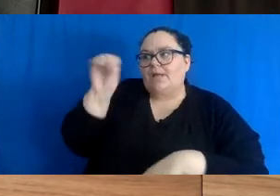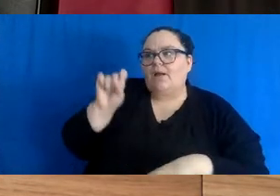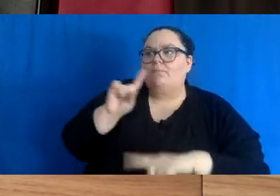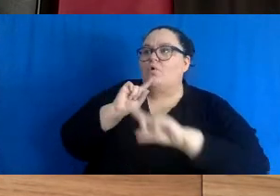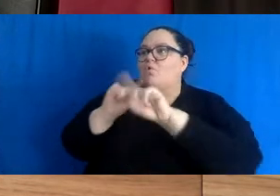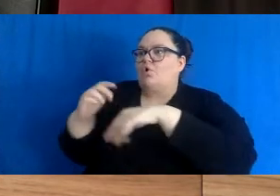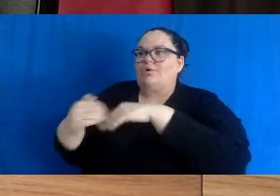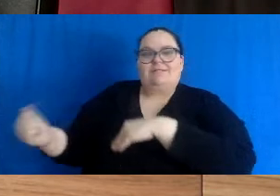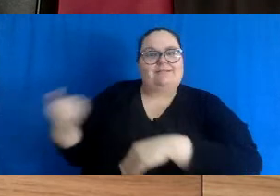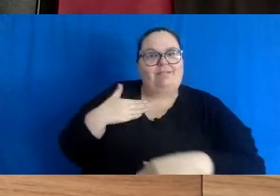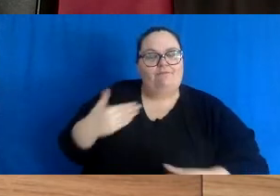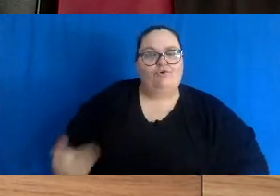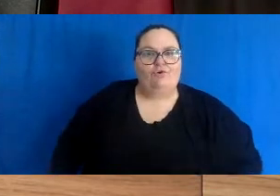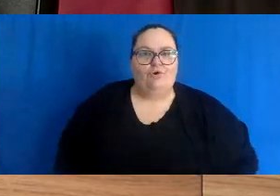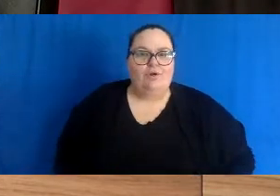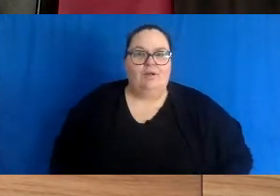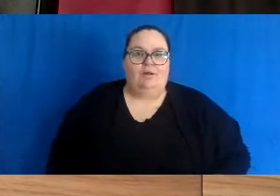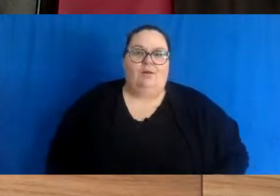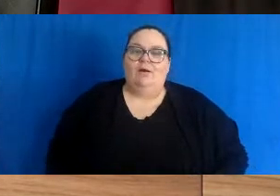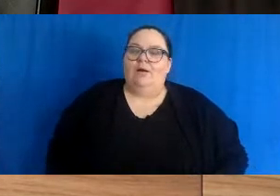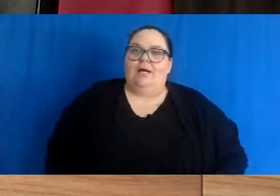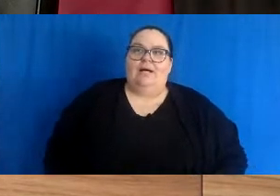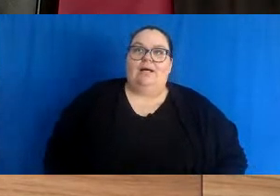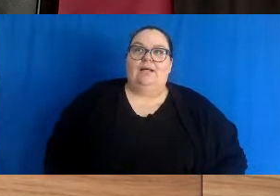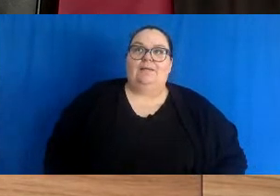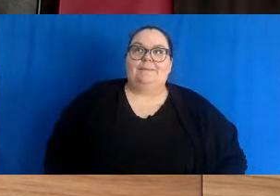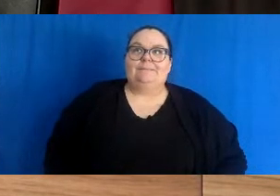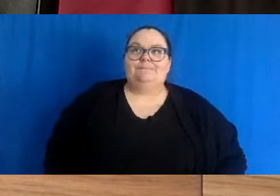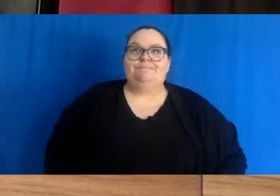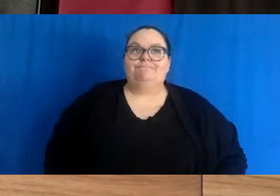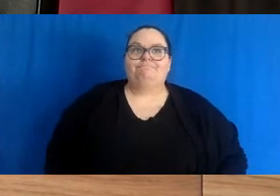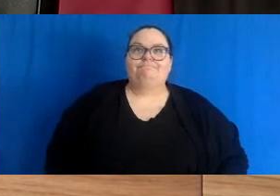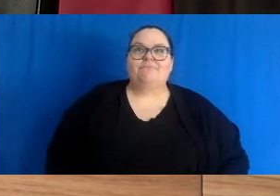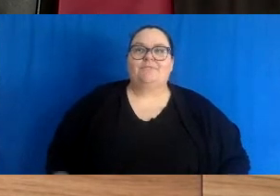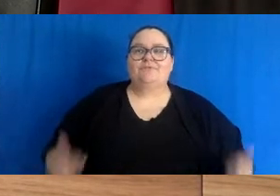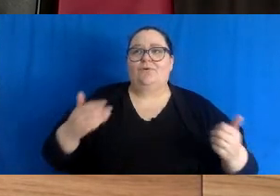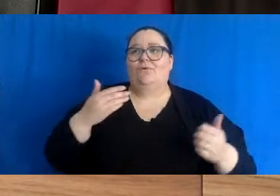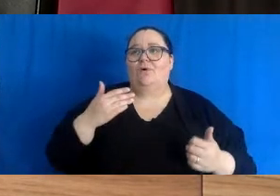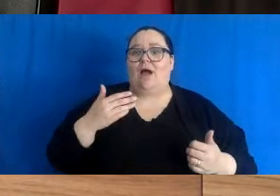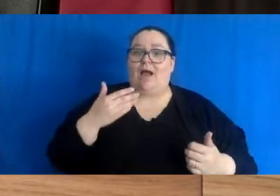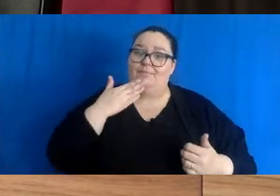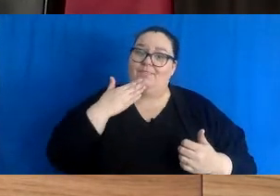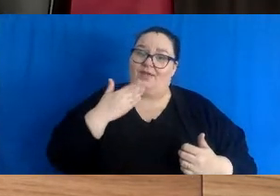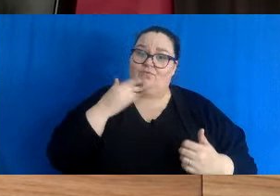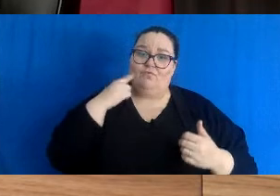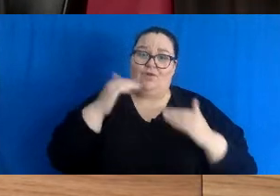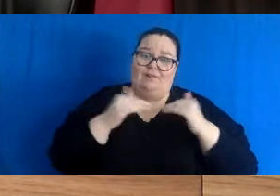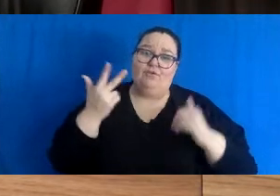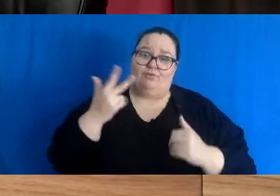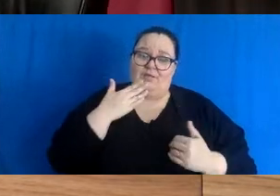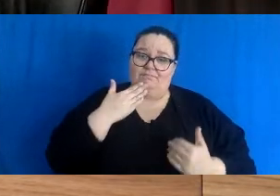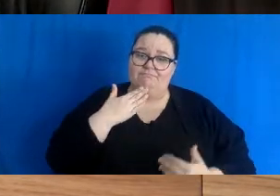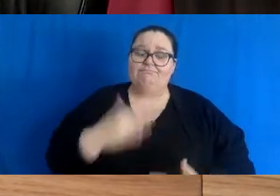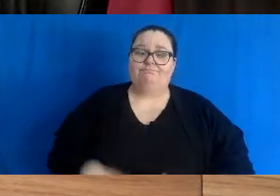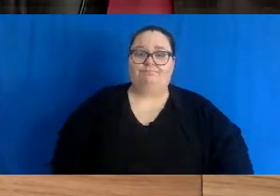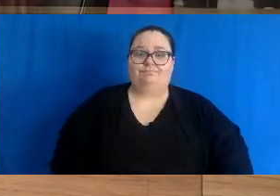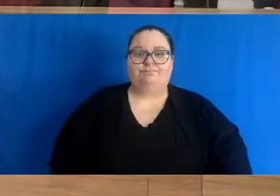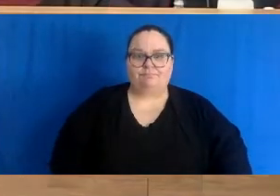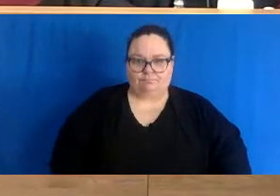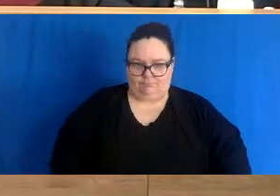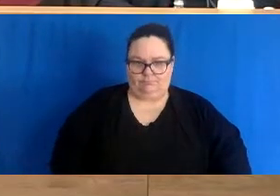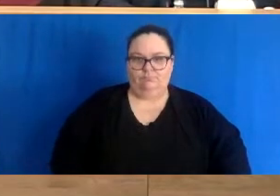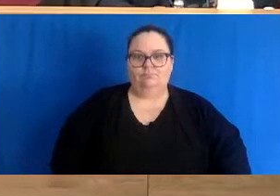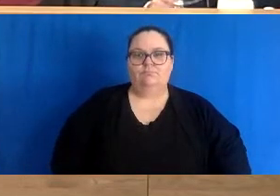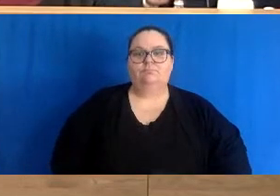I can't express my gratitude for the reduced contacts that you will have. Thank you. Thank you, Dr. Dornan. Thank you, Ms. Hogarth.